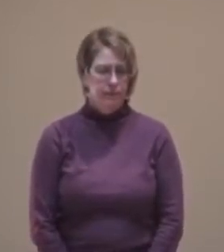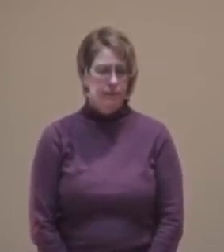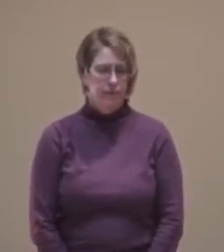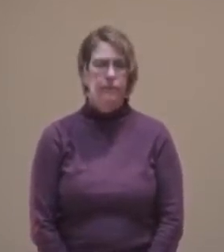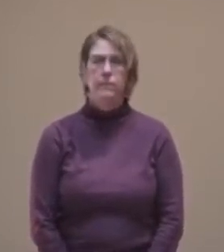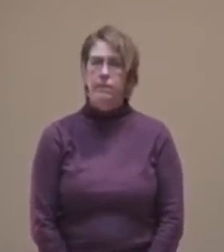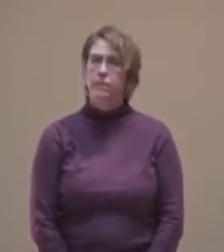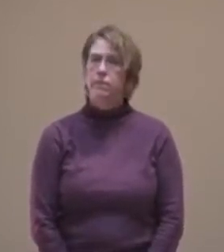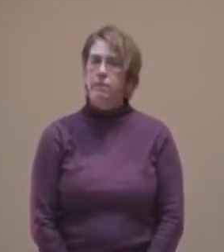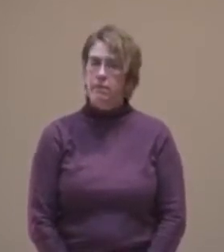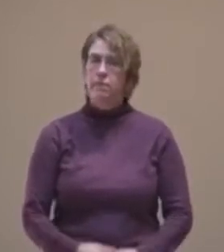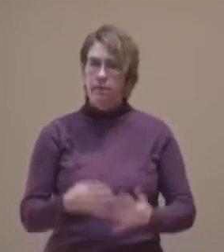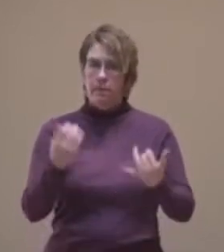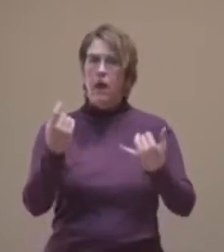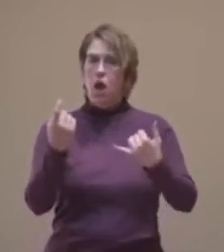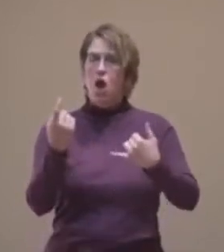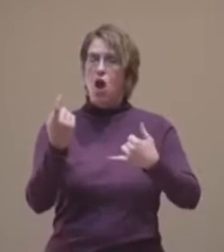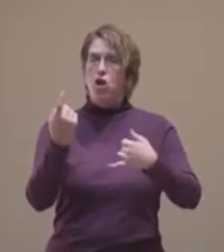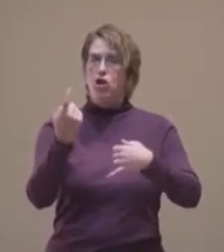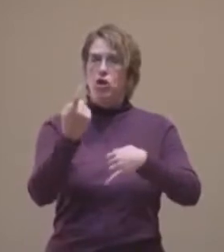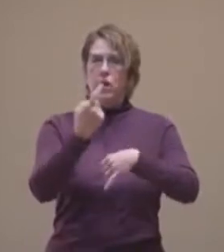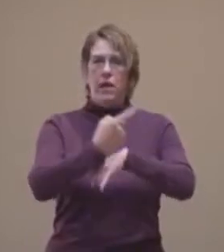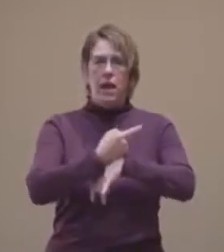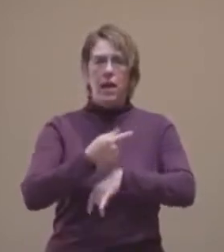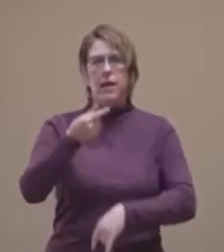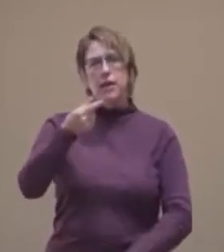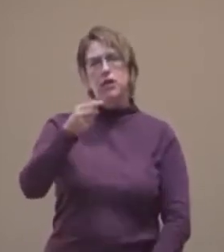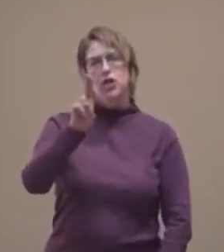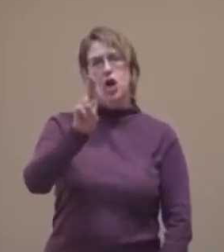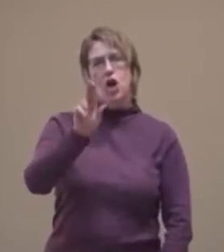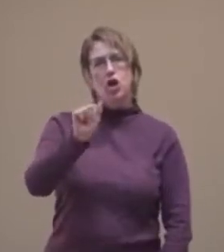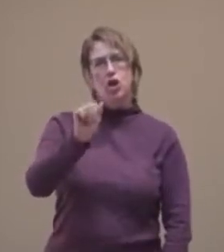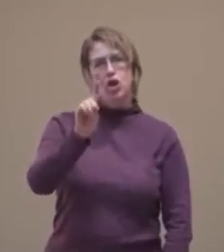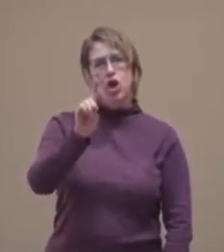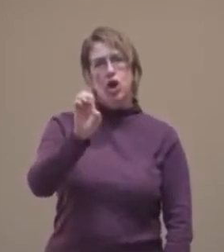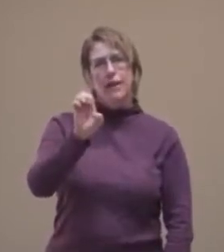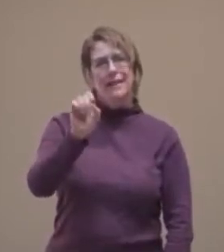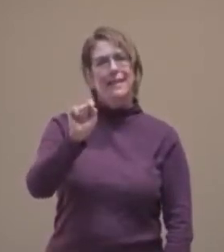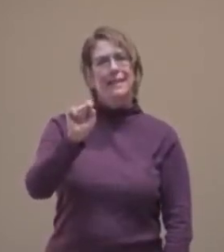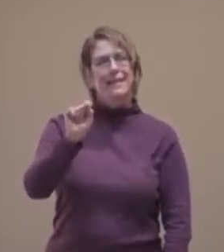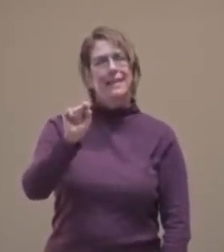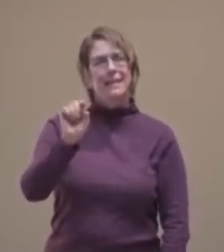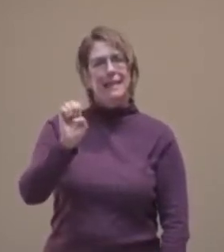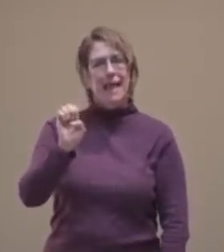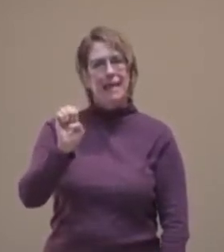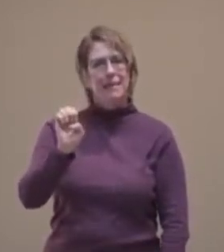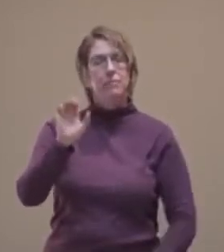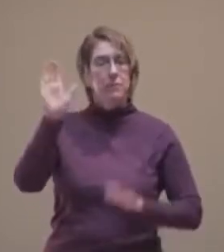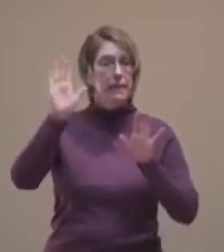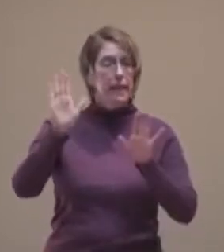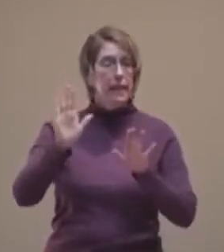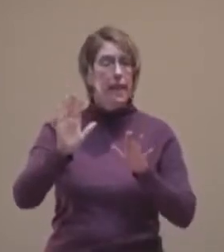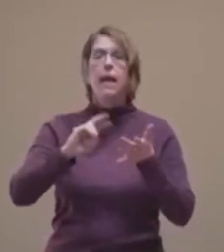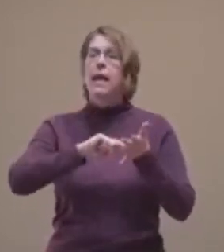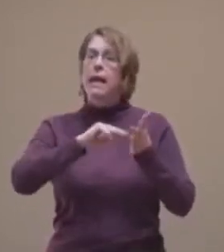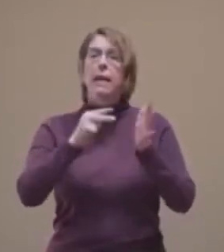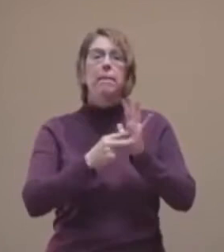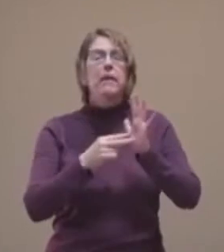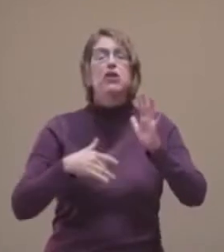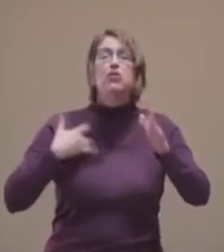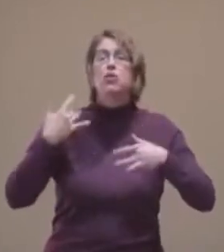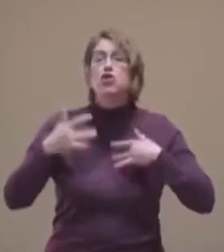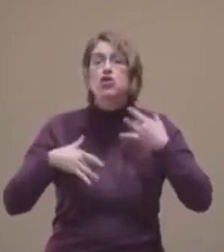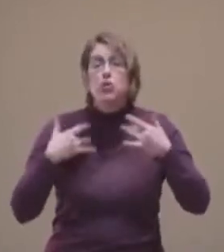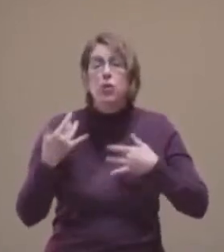Historically, today is Gaudet Sunday. Gaudet means rejoice in Latin. So it's become the Sunday of